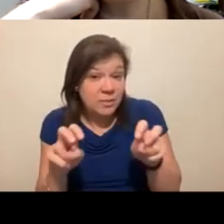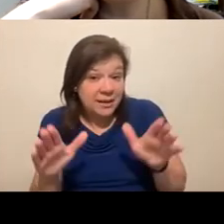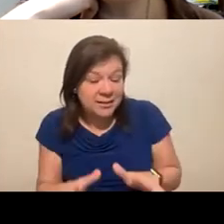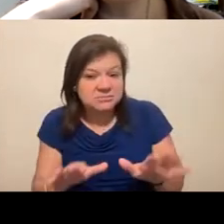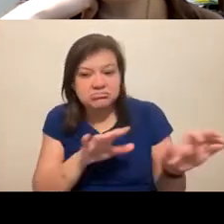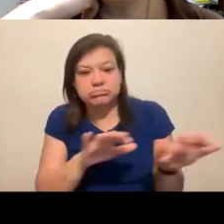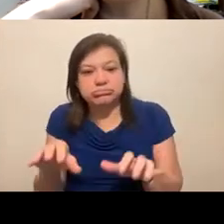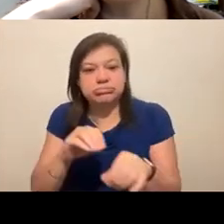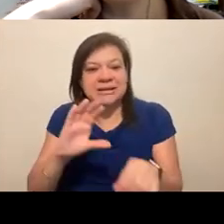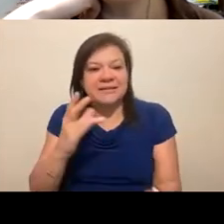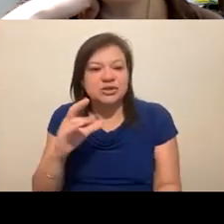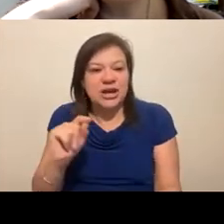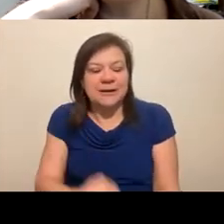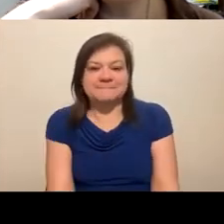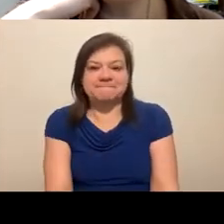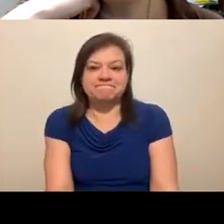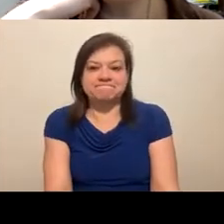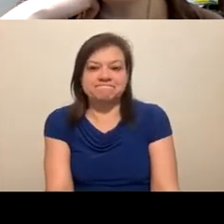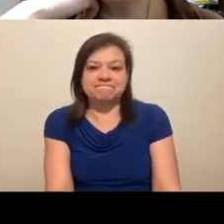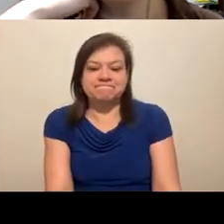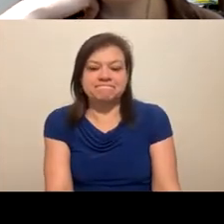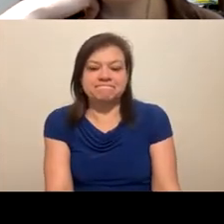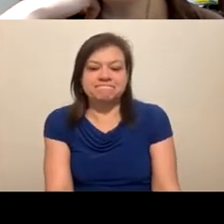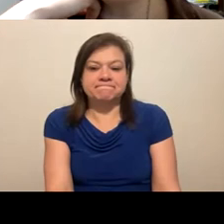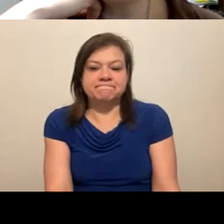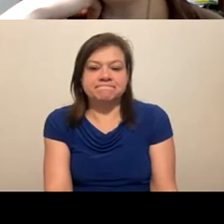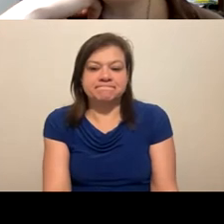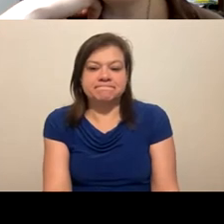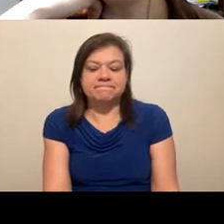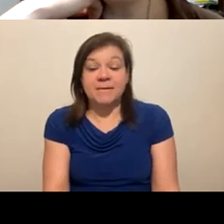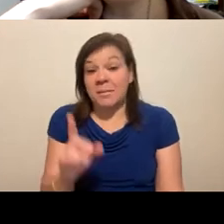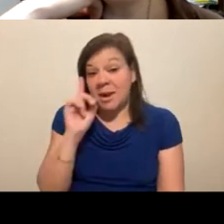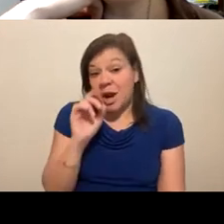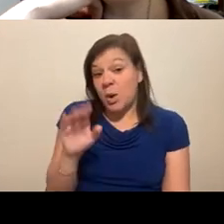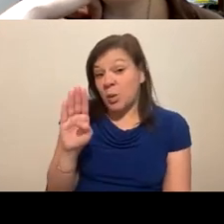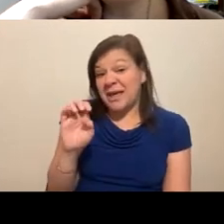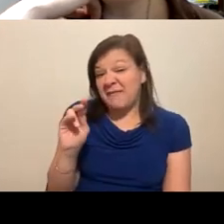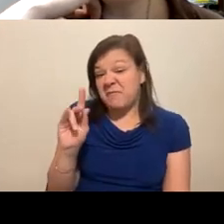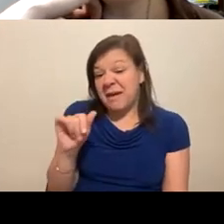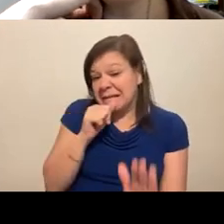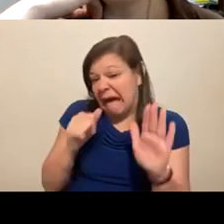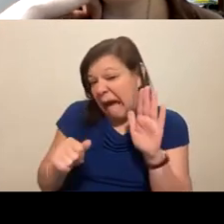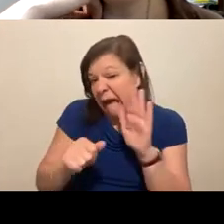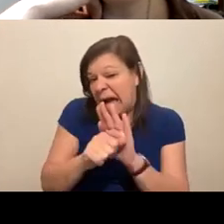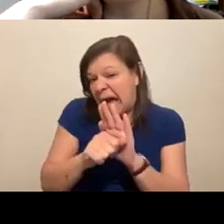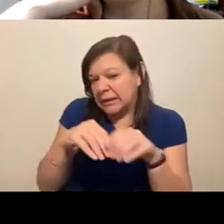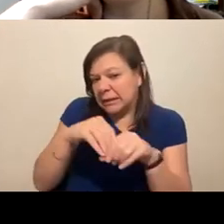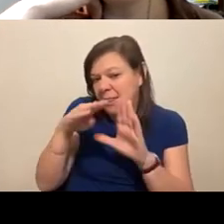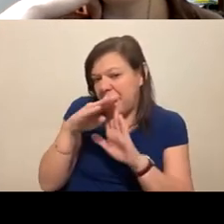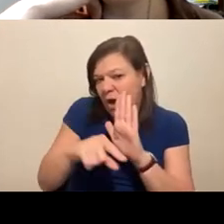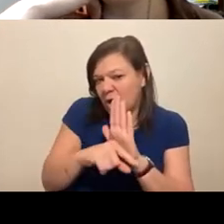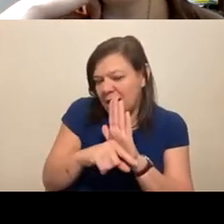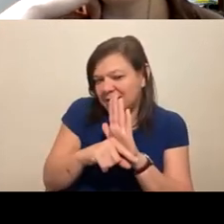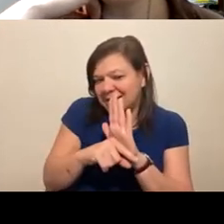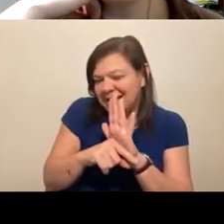in the chat. But I also know that we've got Betty in the background. And thinking about